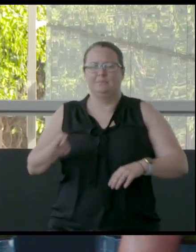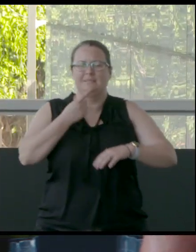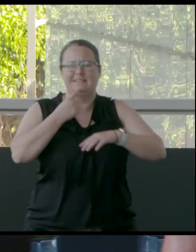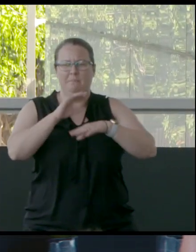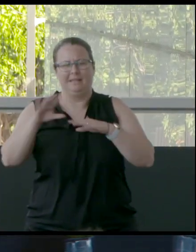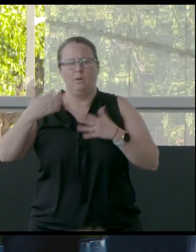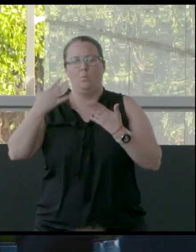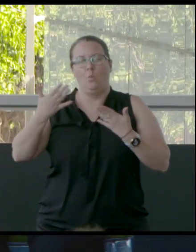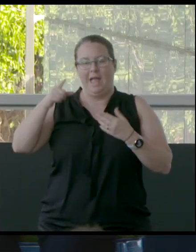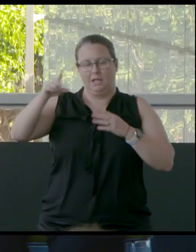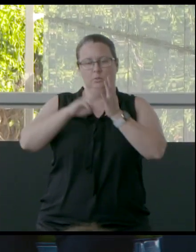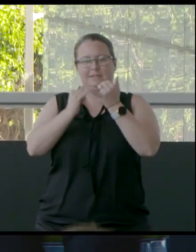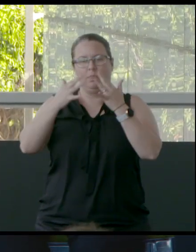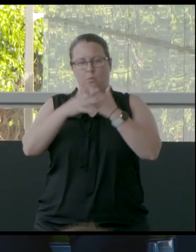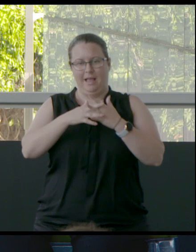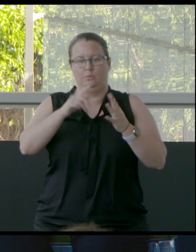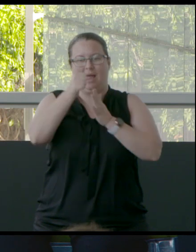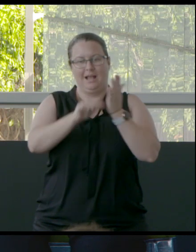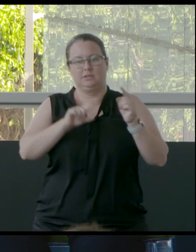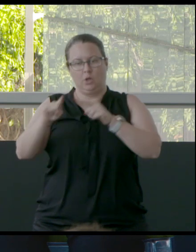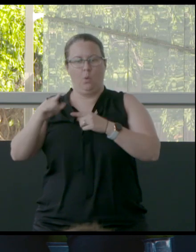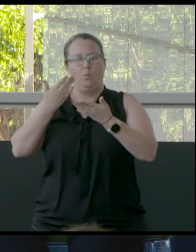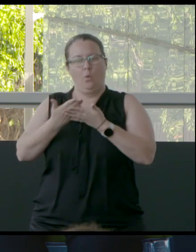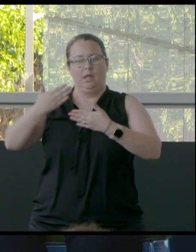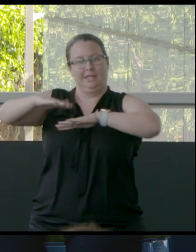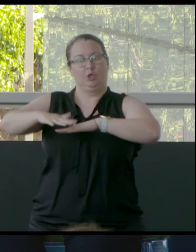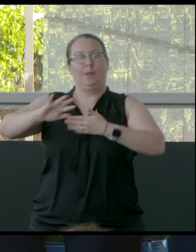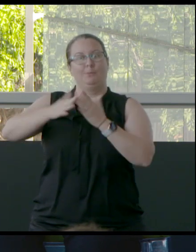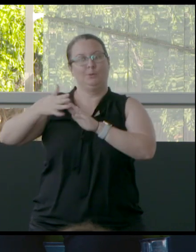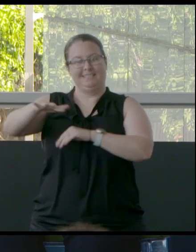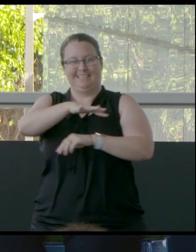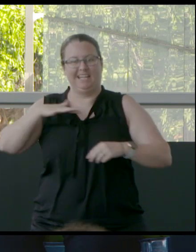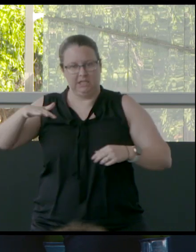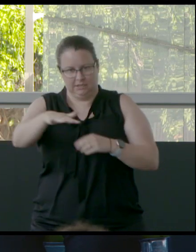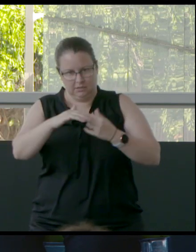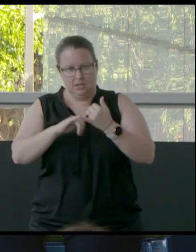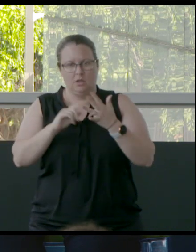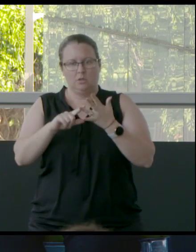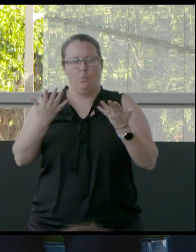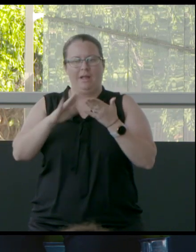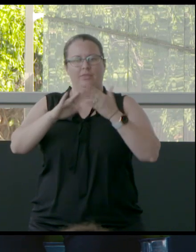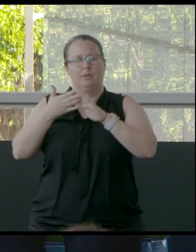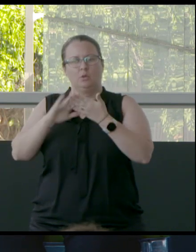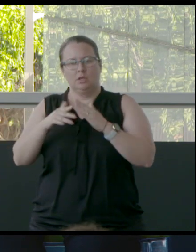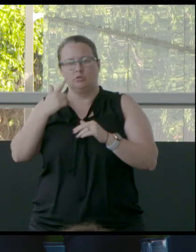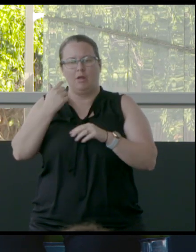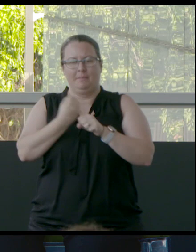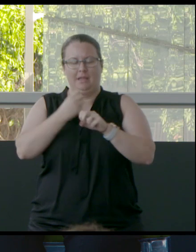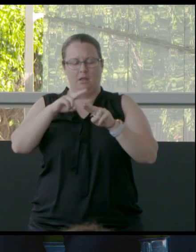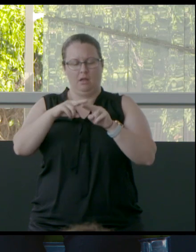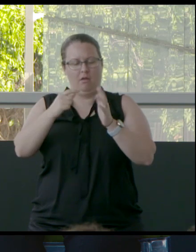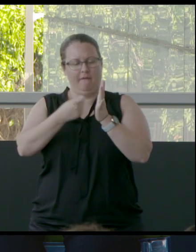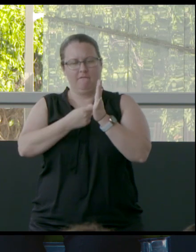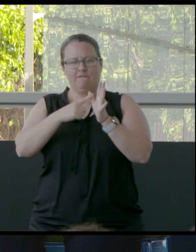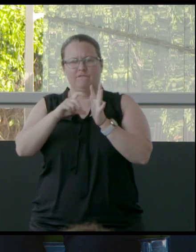and work in communities. And maybe artists can go and work in communities where communities are trying to make fracking, for example,